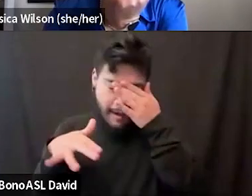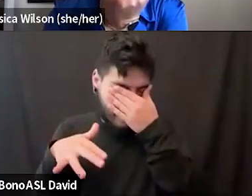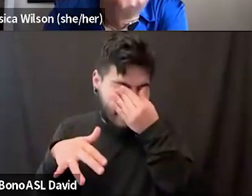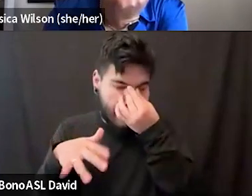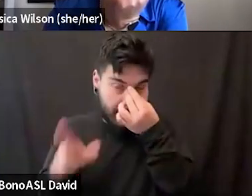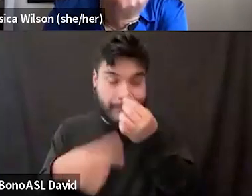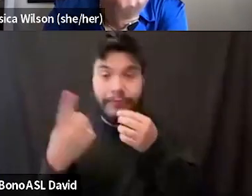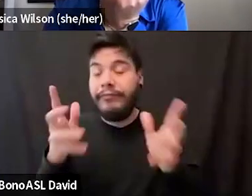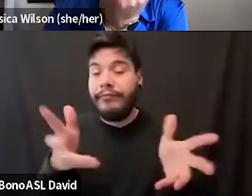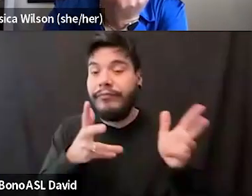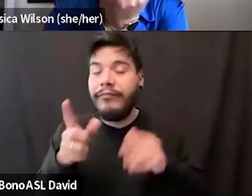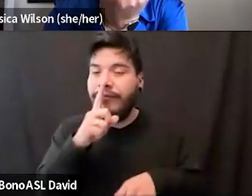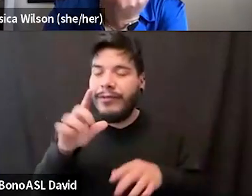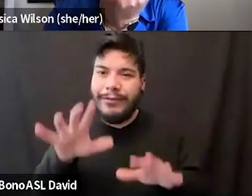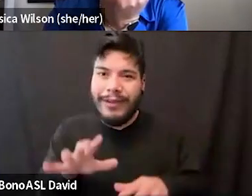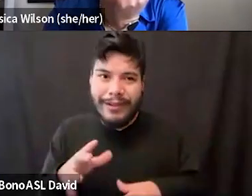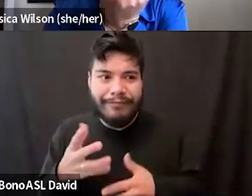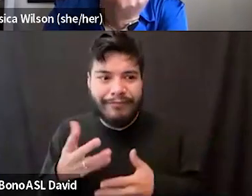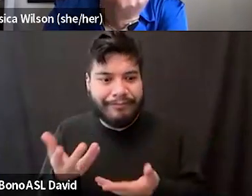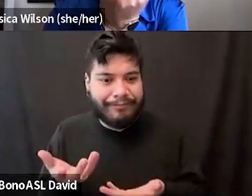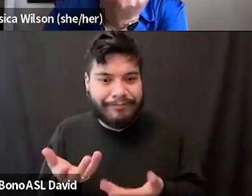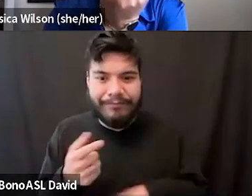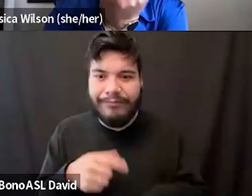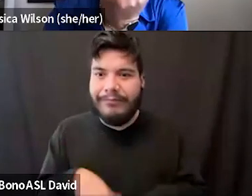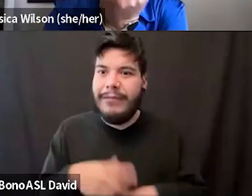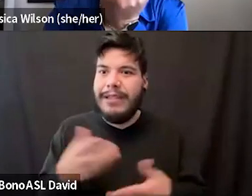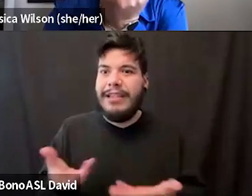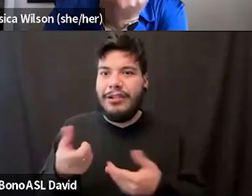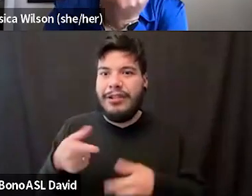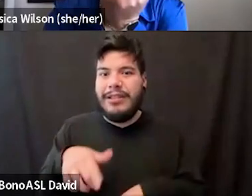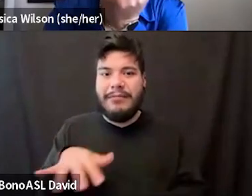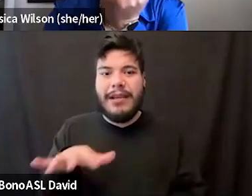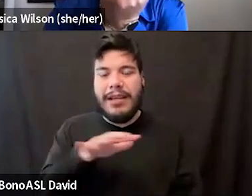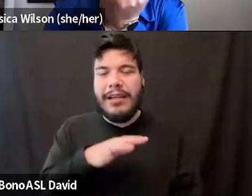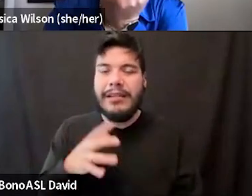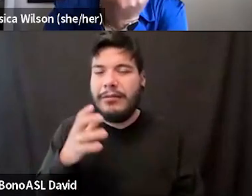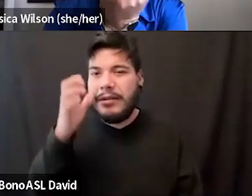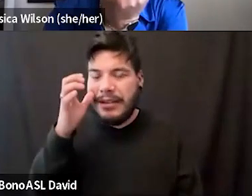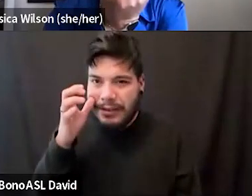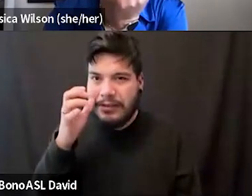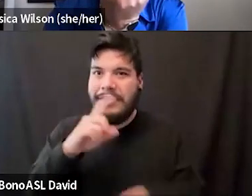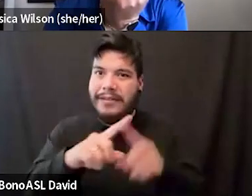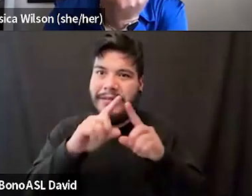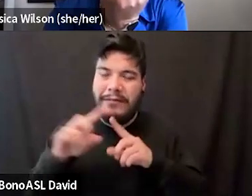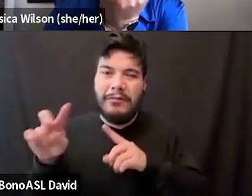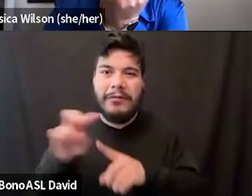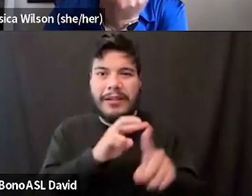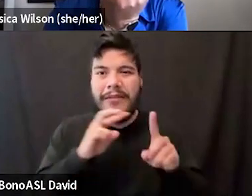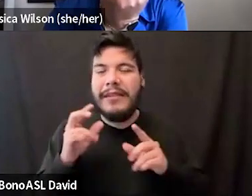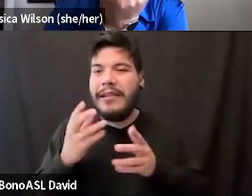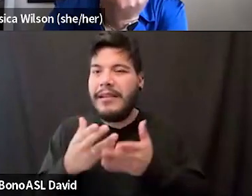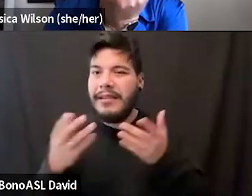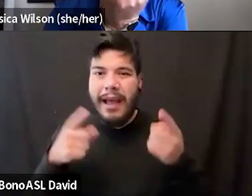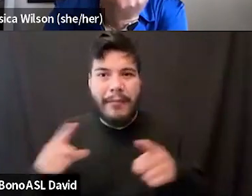it's great to kind of be in this space and to hear, you know, different perspectives and things that are going on